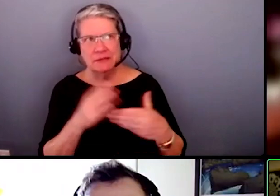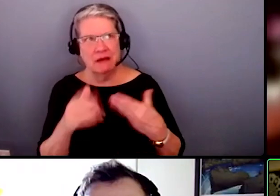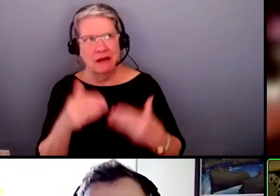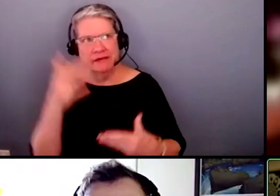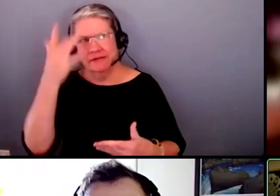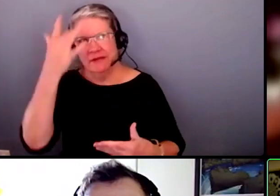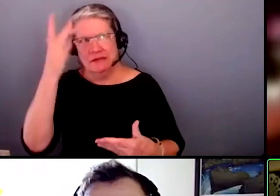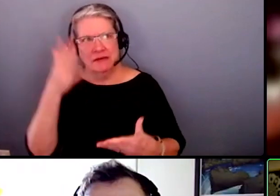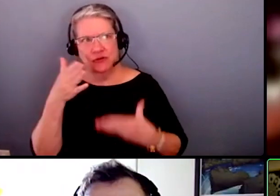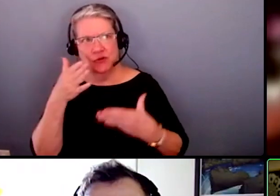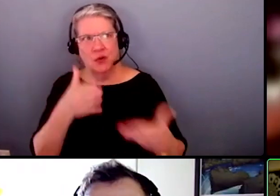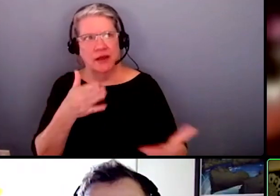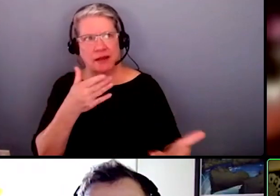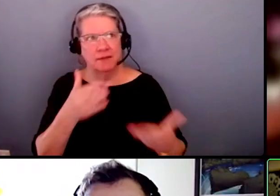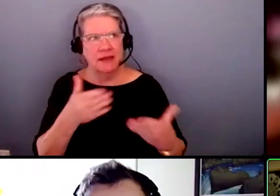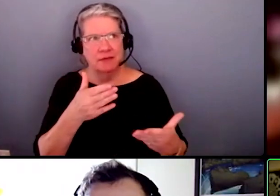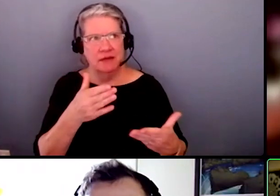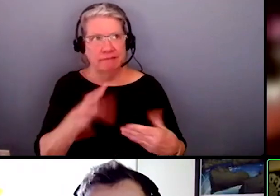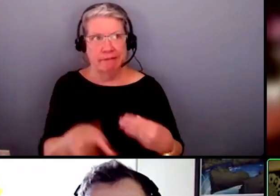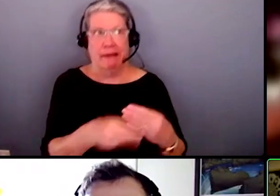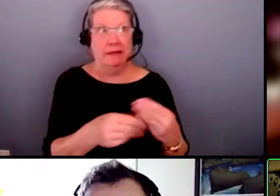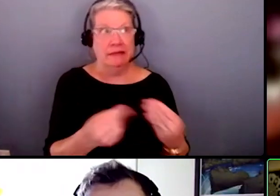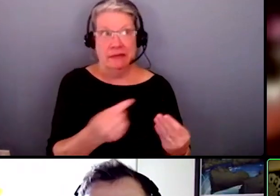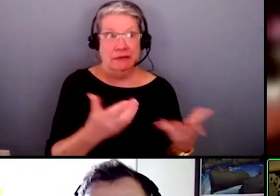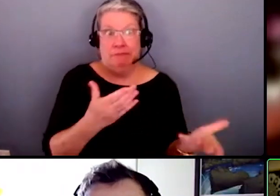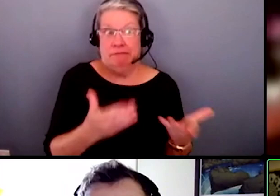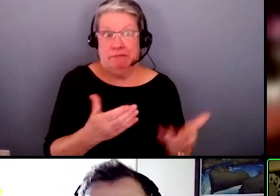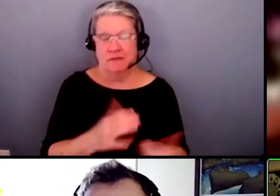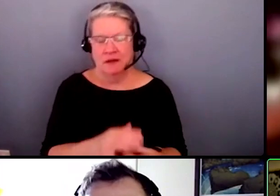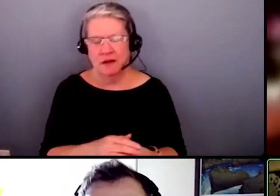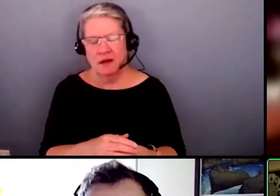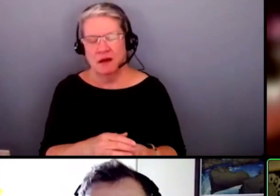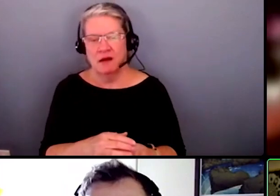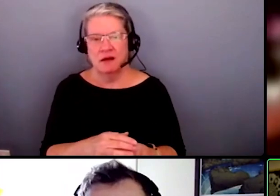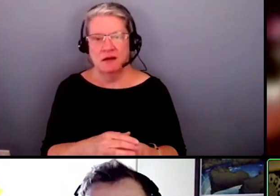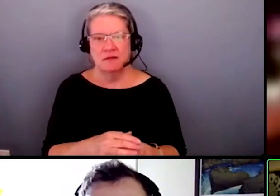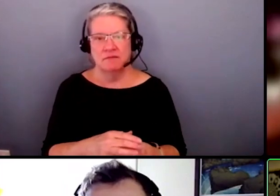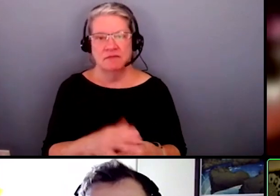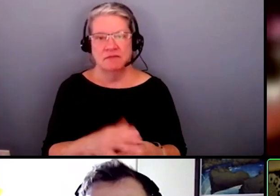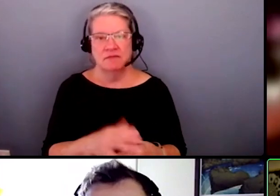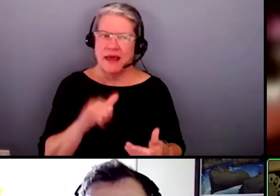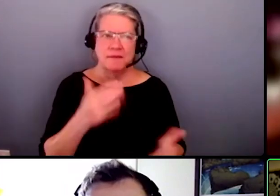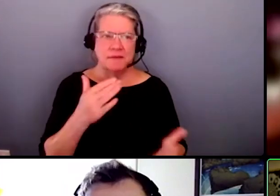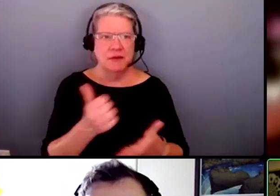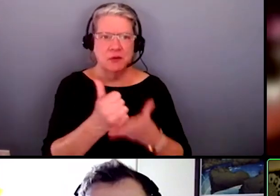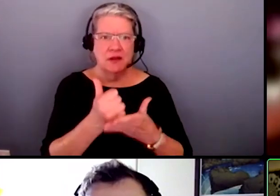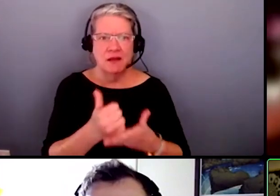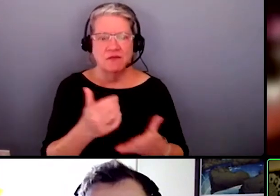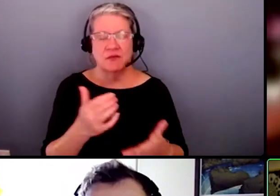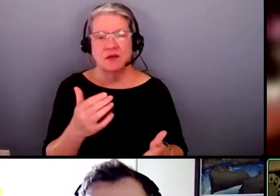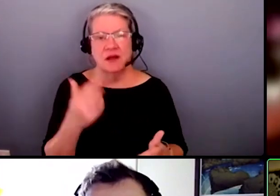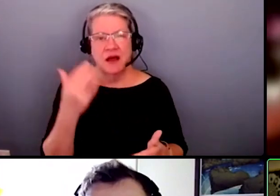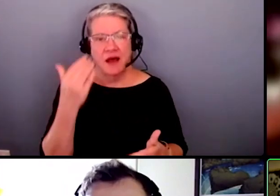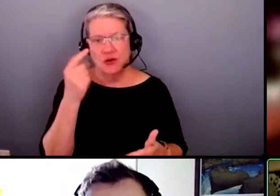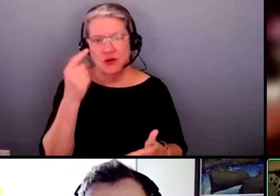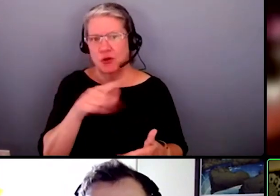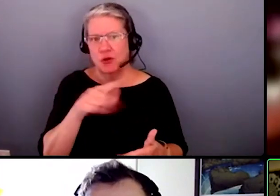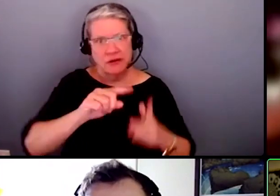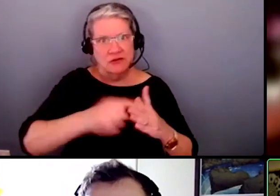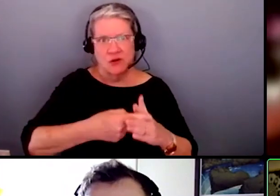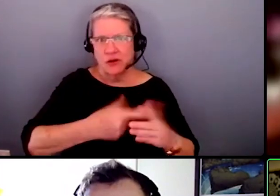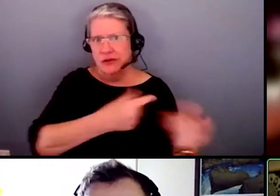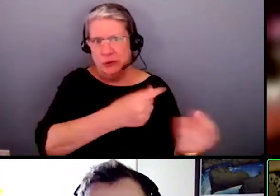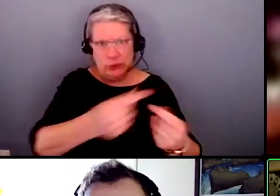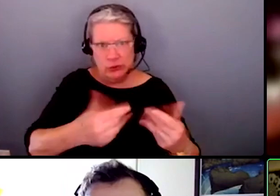see what might need to be added, um, might be helpful. I, I love that you guys already have things in the works, which